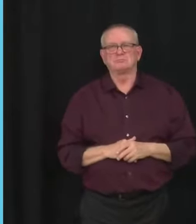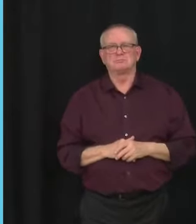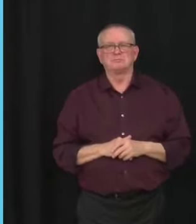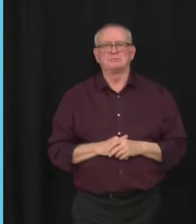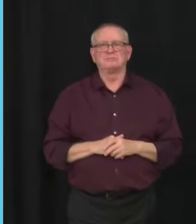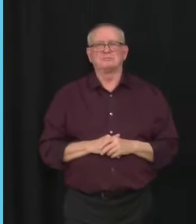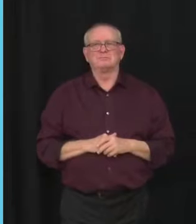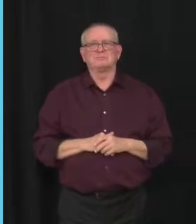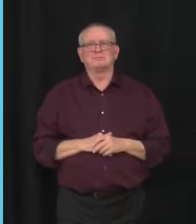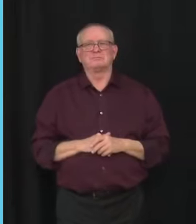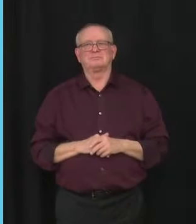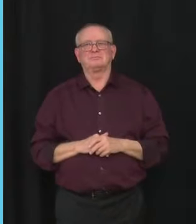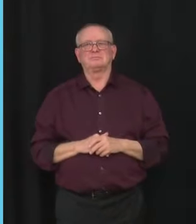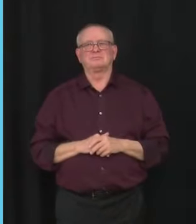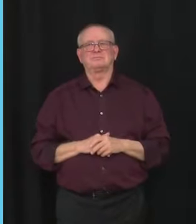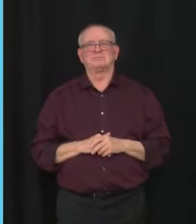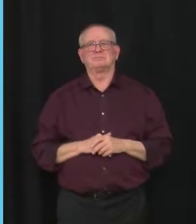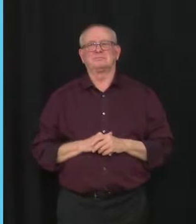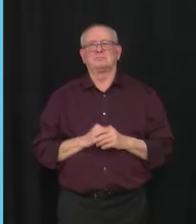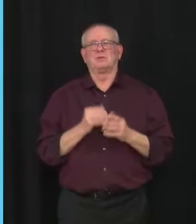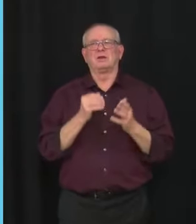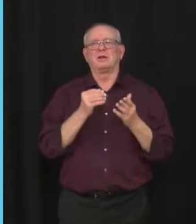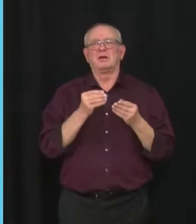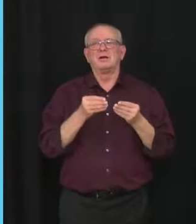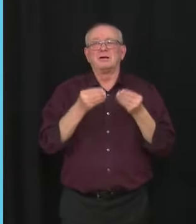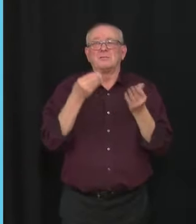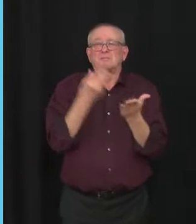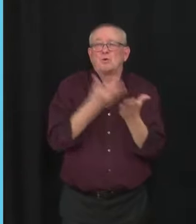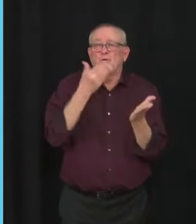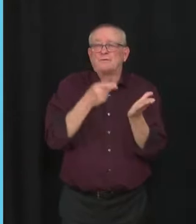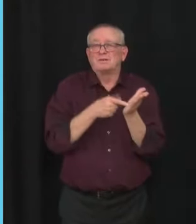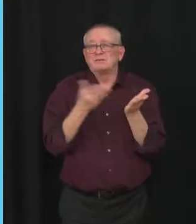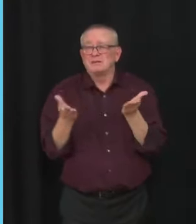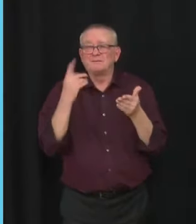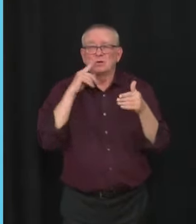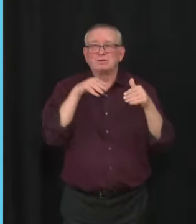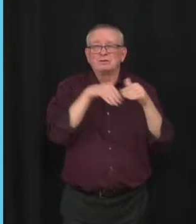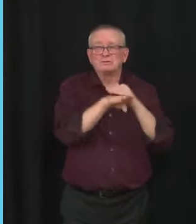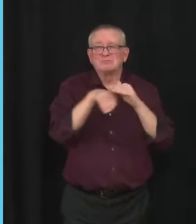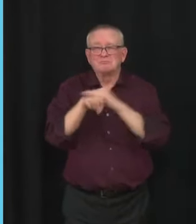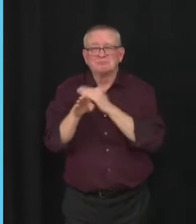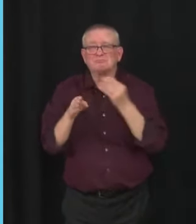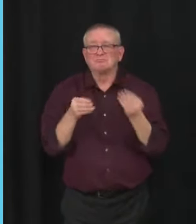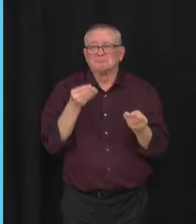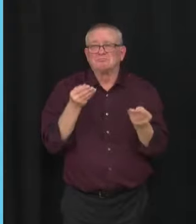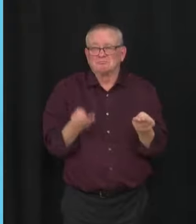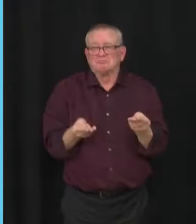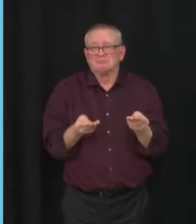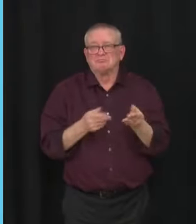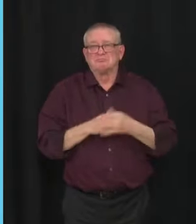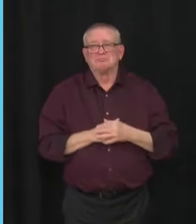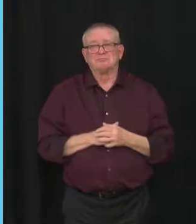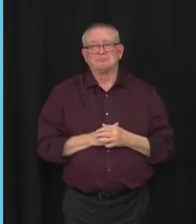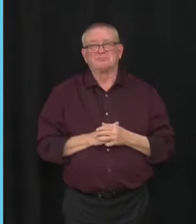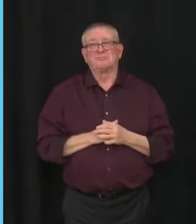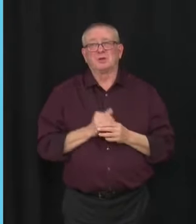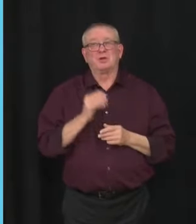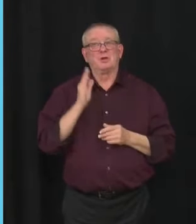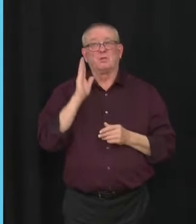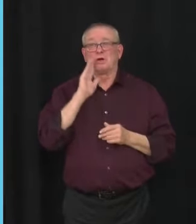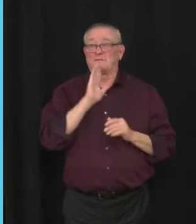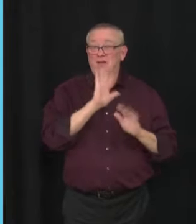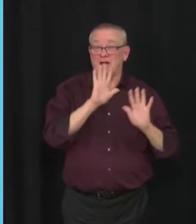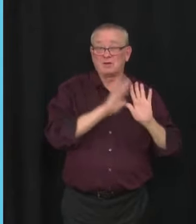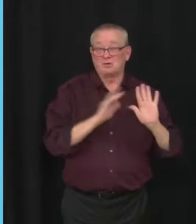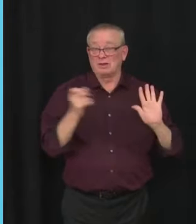12. But children can obviously also carry the virus that causes COVID-19 and spread it. Could this potentially undermine the